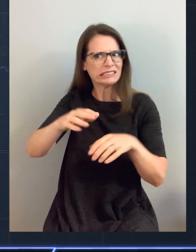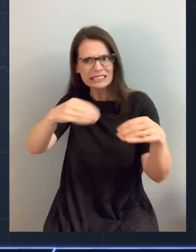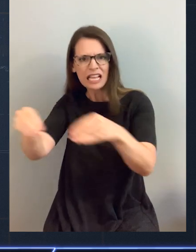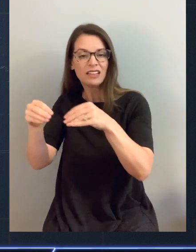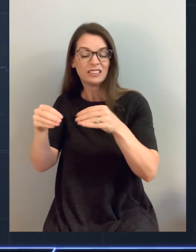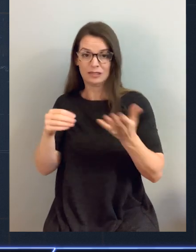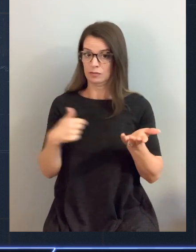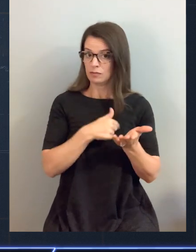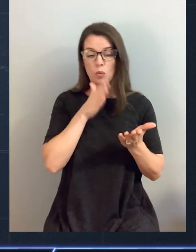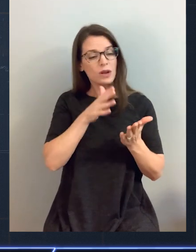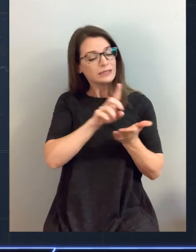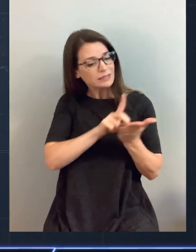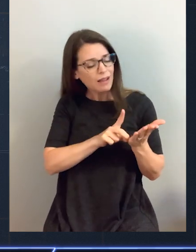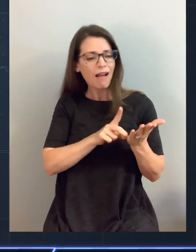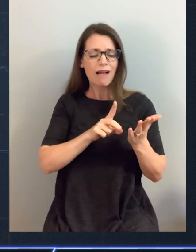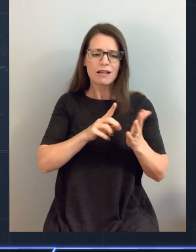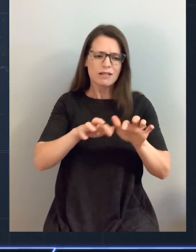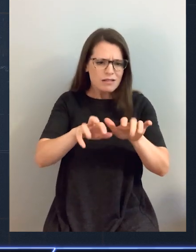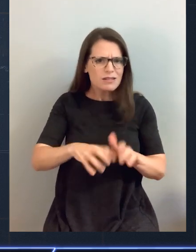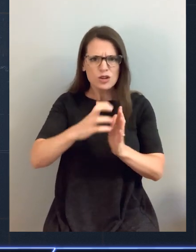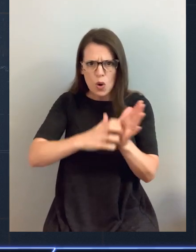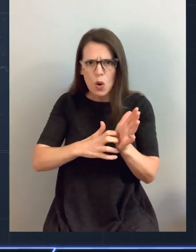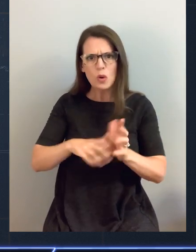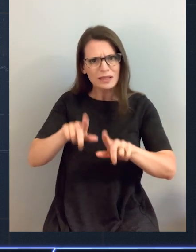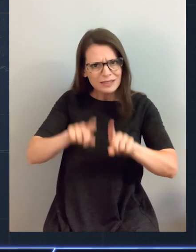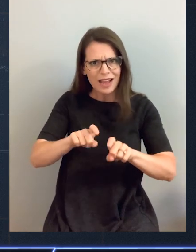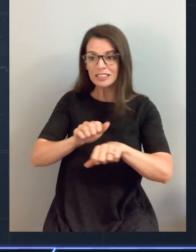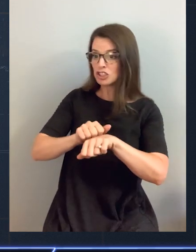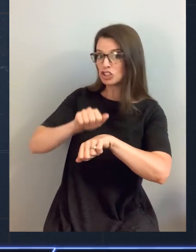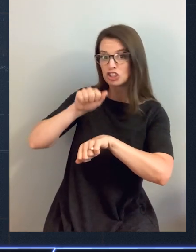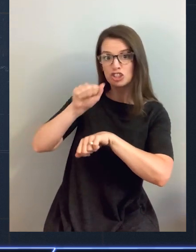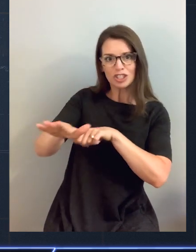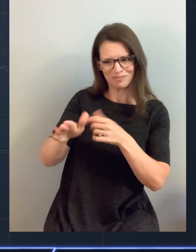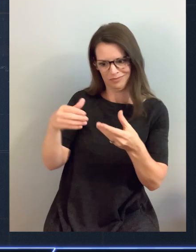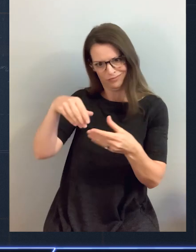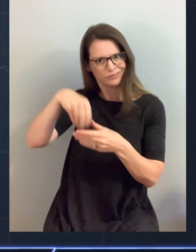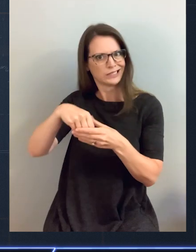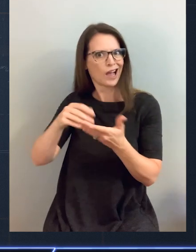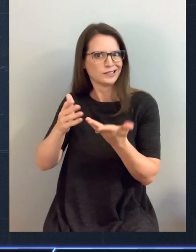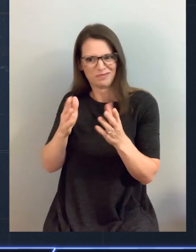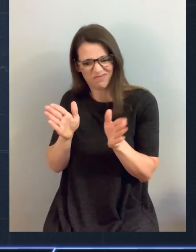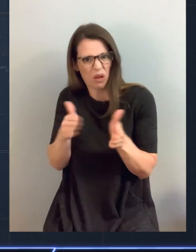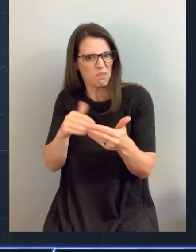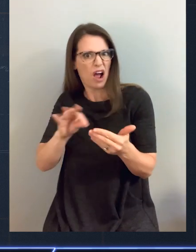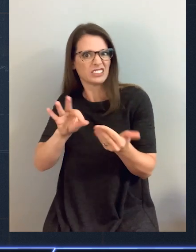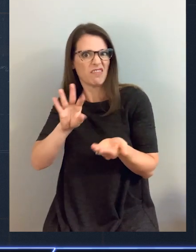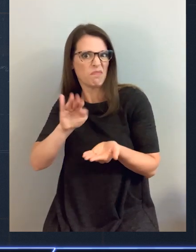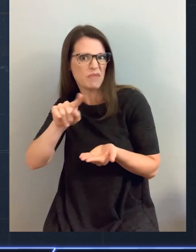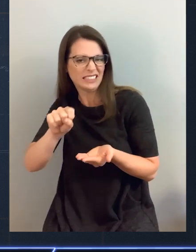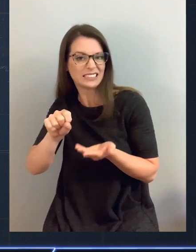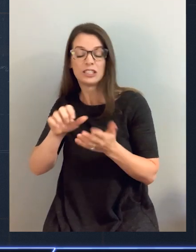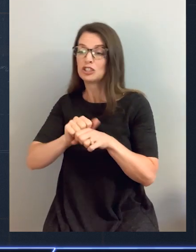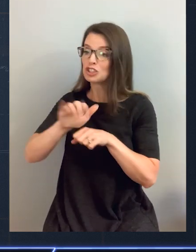testing, and then finally shipping nothing more than a box of bits. We'd ship it. Then it took a really long time for